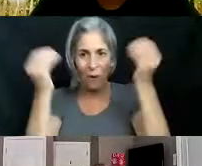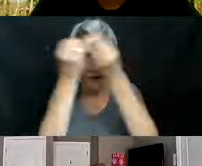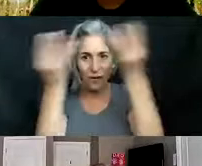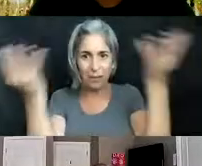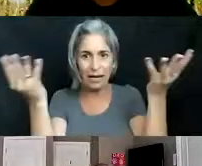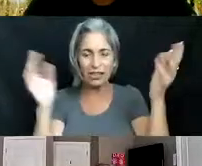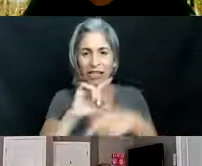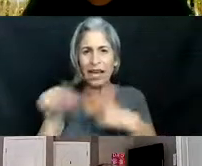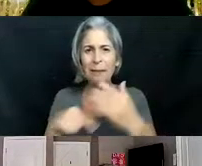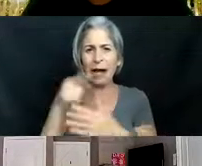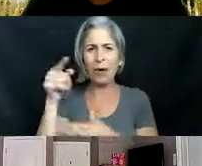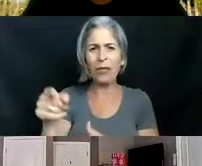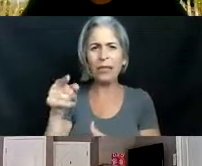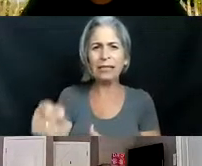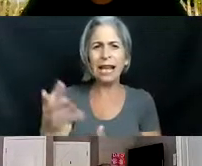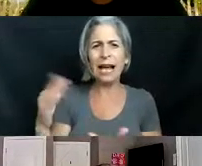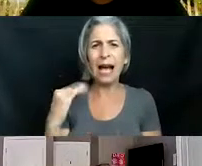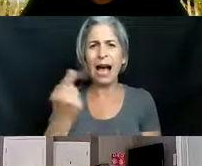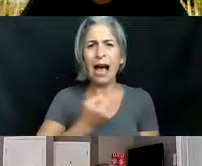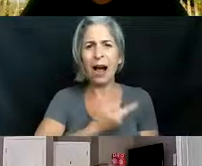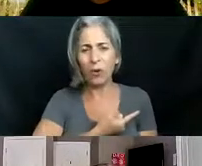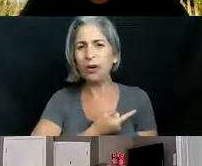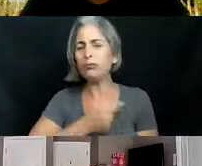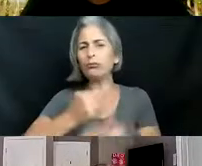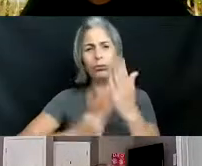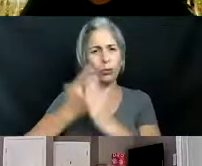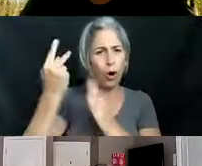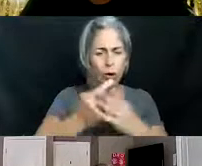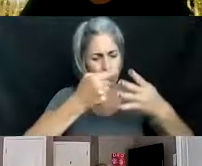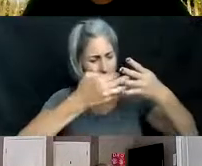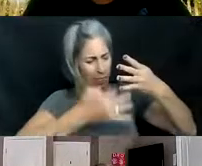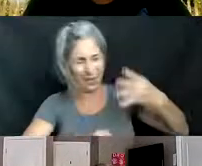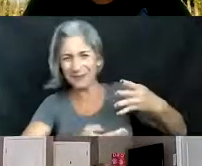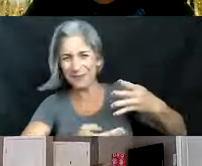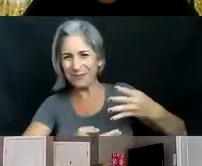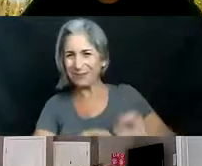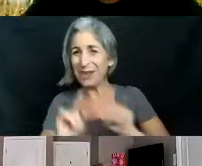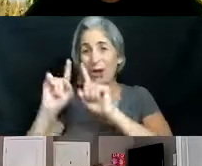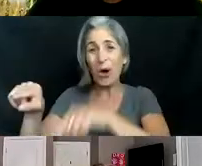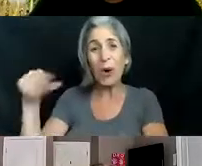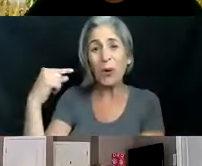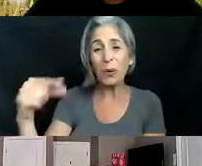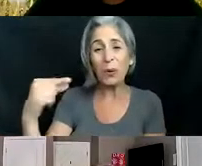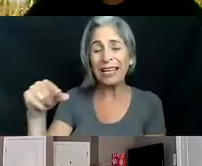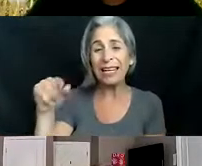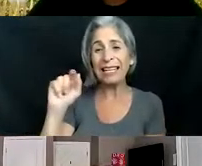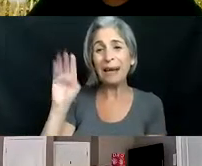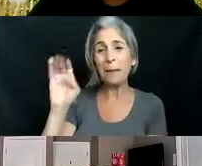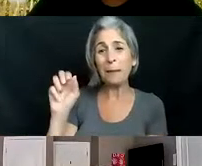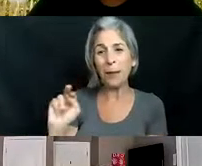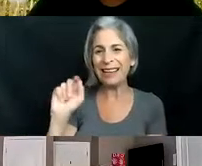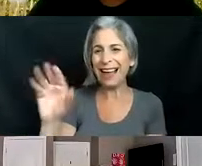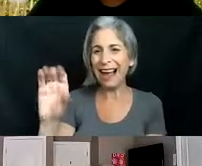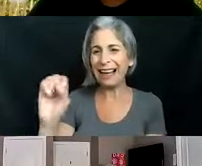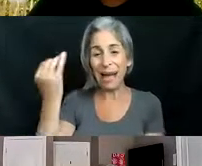rain barrel program conservation kits and much more so check that out at gogreenboynton.com and you all know where to find me if you ever want to